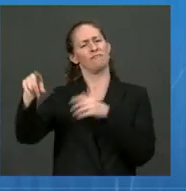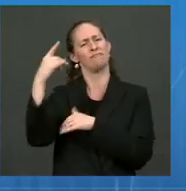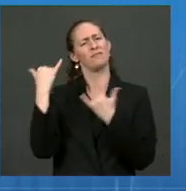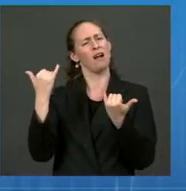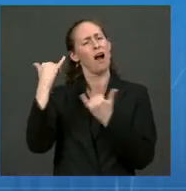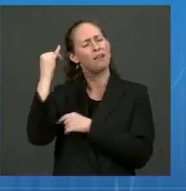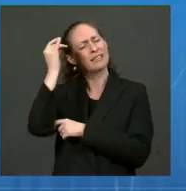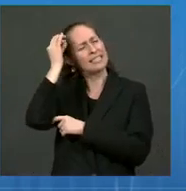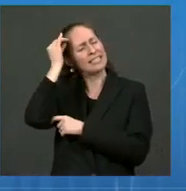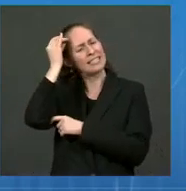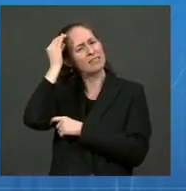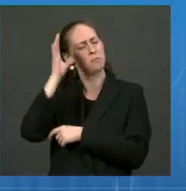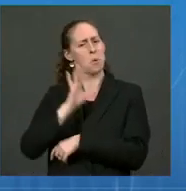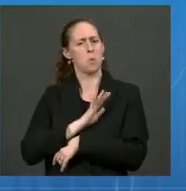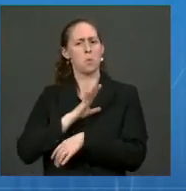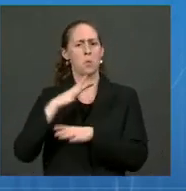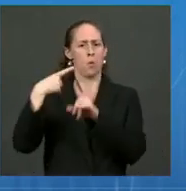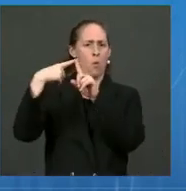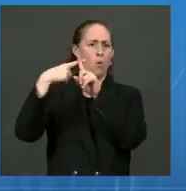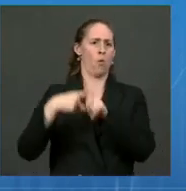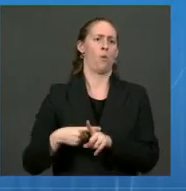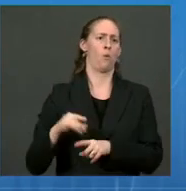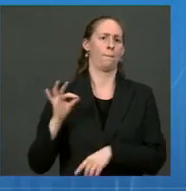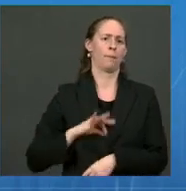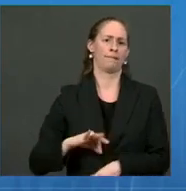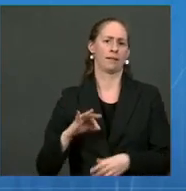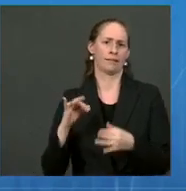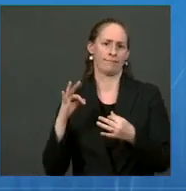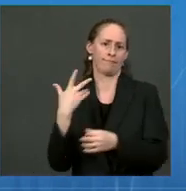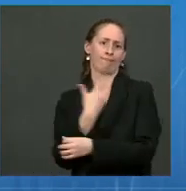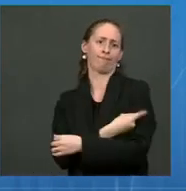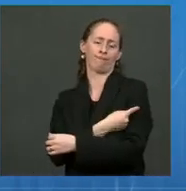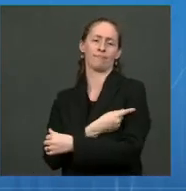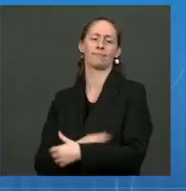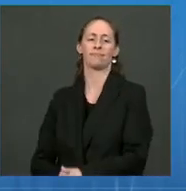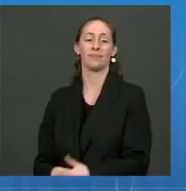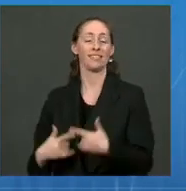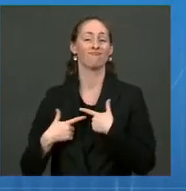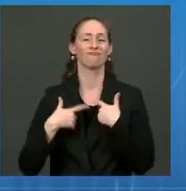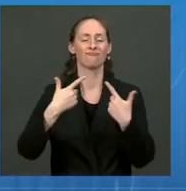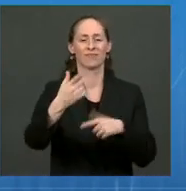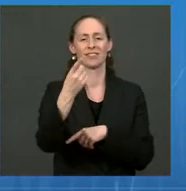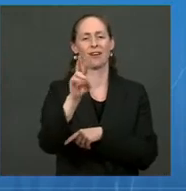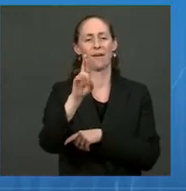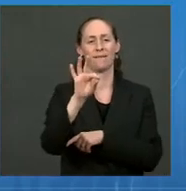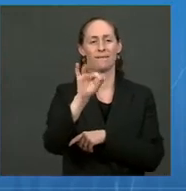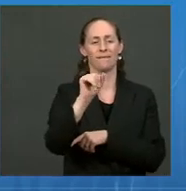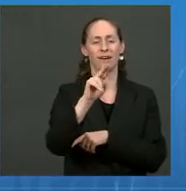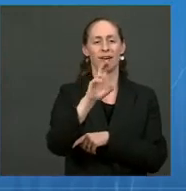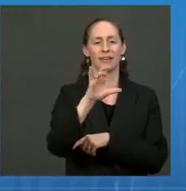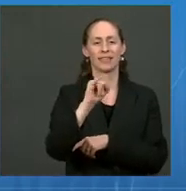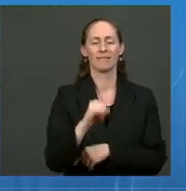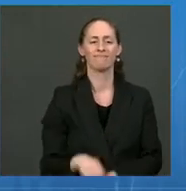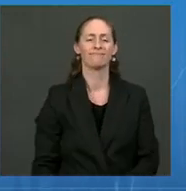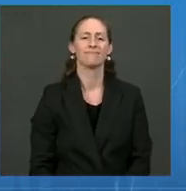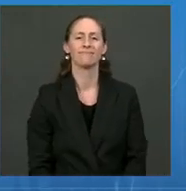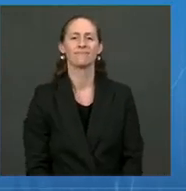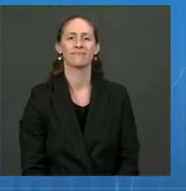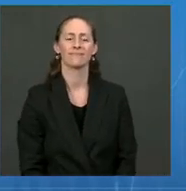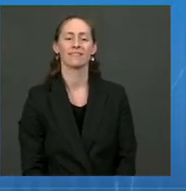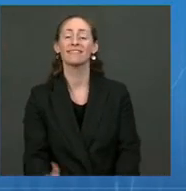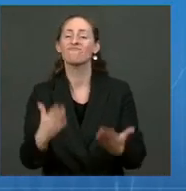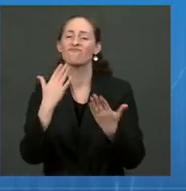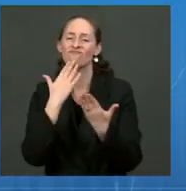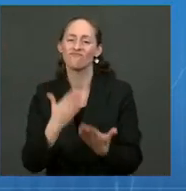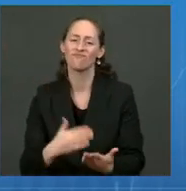benefits of vaccination. Thank you. I'll now turn things over to Dr. Fauci. Dr. Thank you very much, Dr. Walensky. In